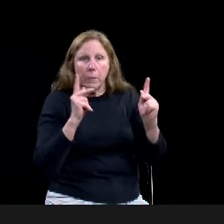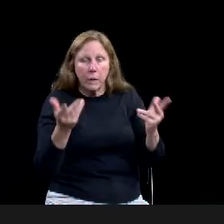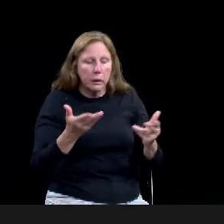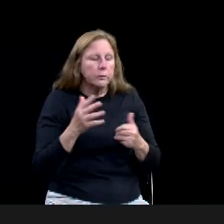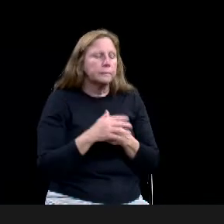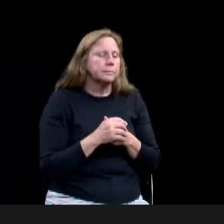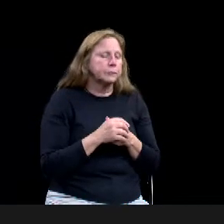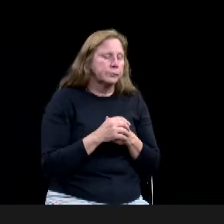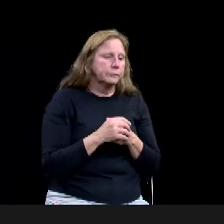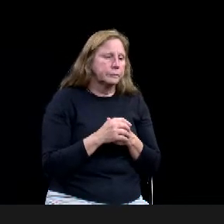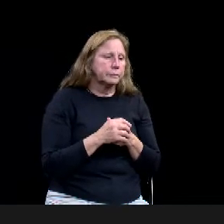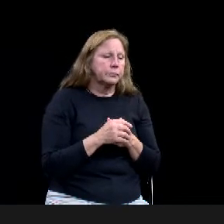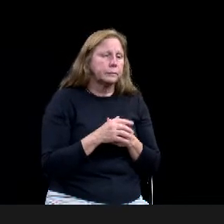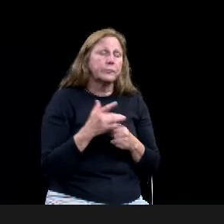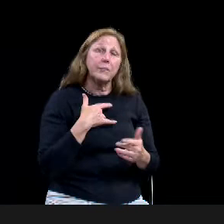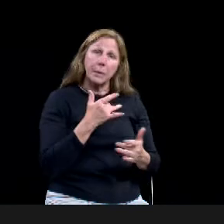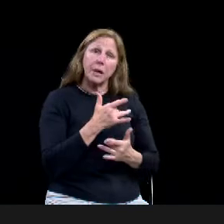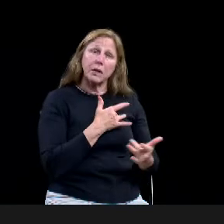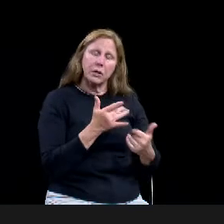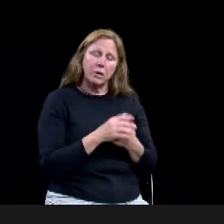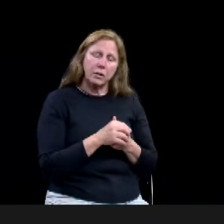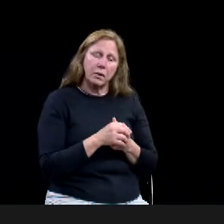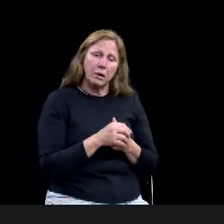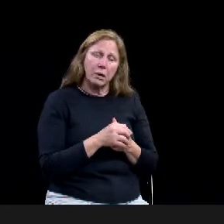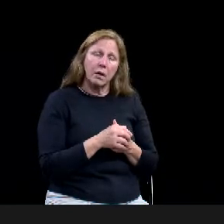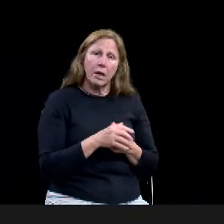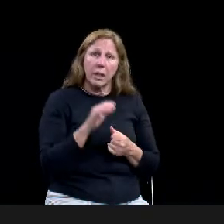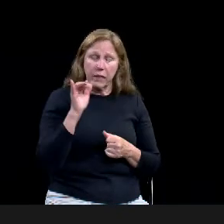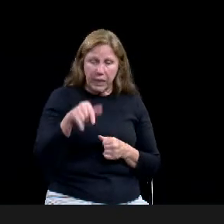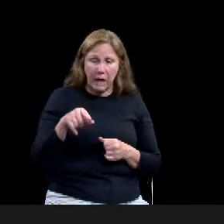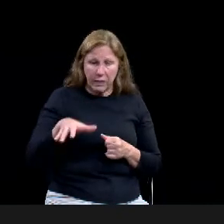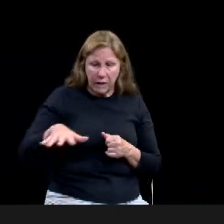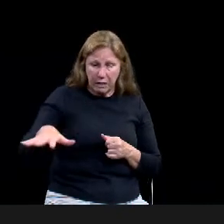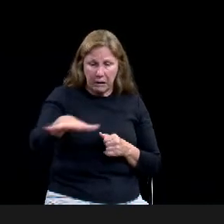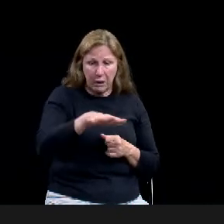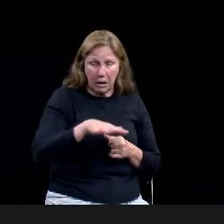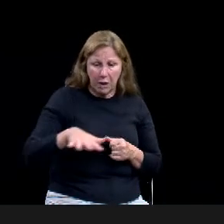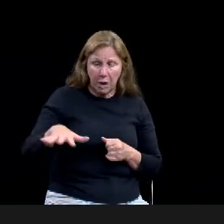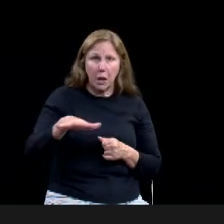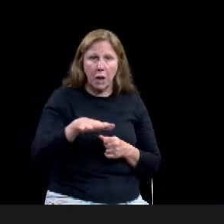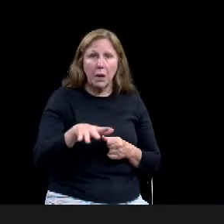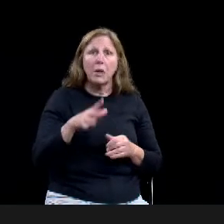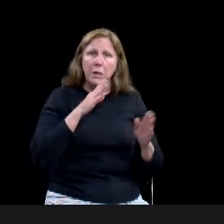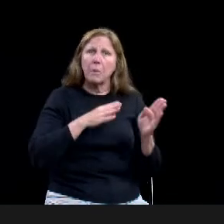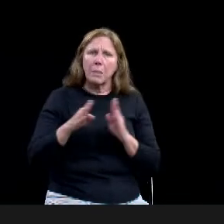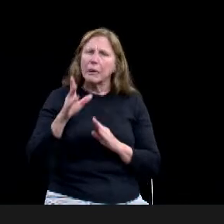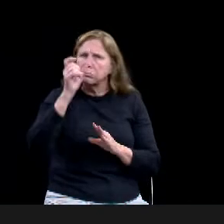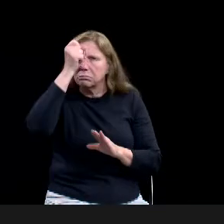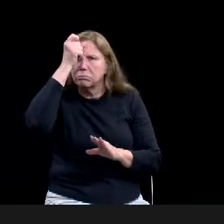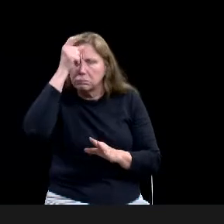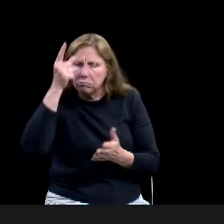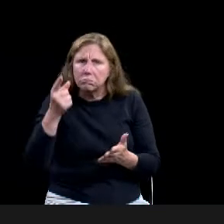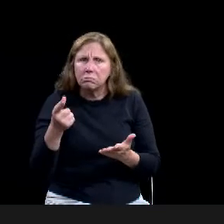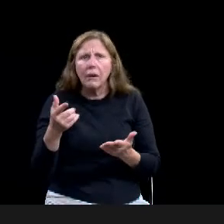get it cause it's, you know, flush in between three major, uh, thoroughfares, but, you know, that property has